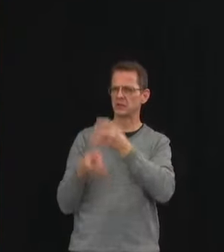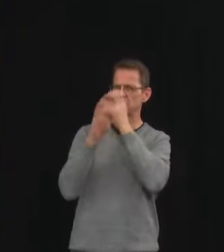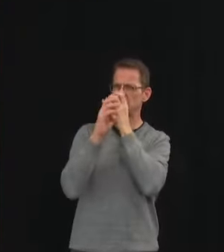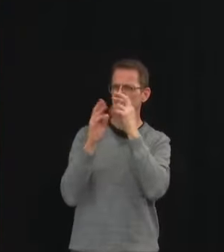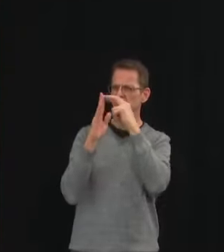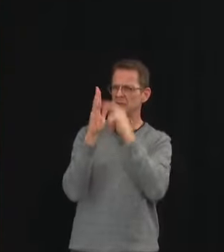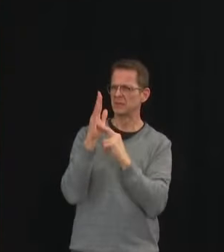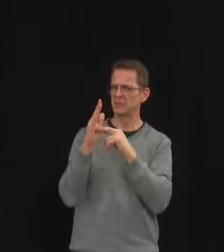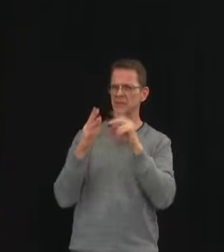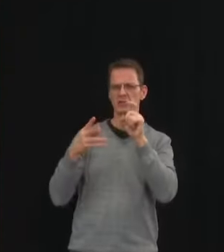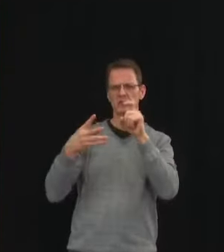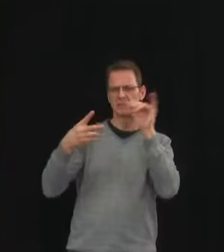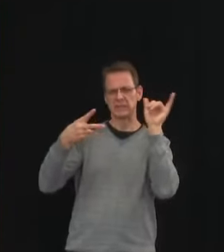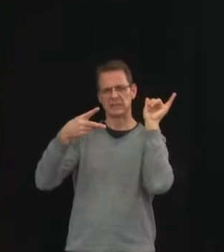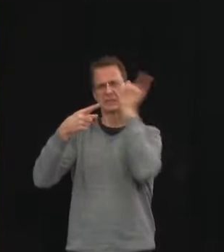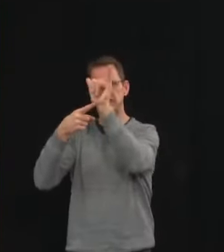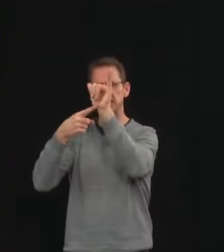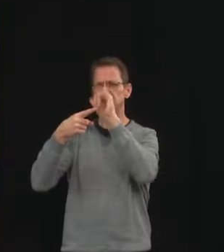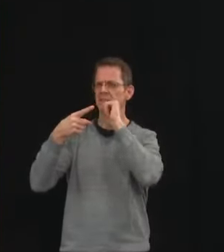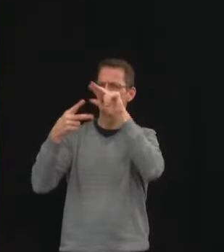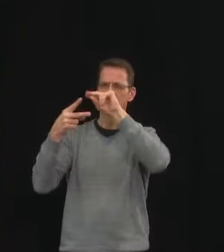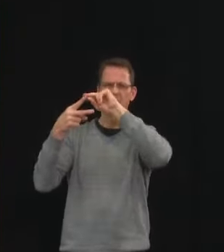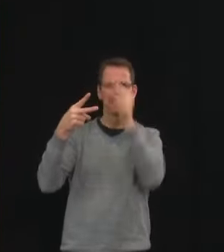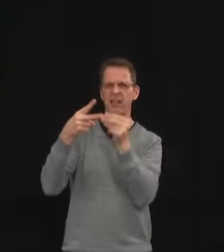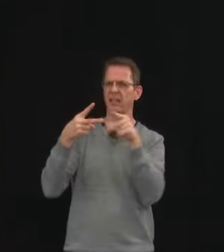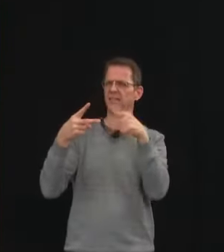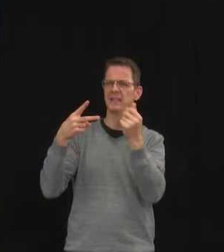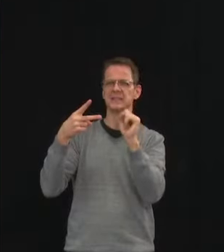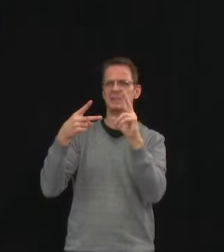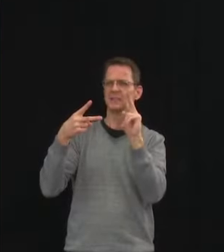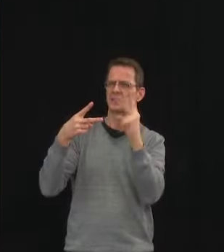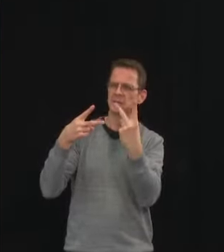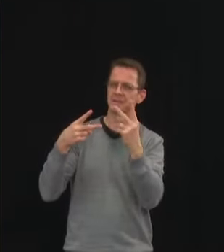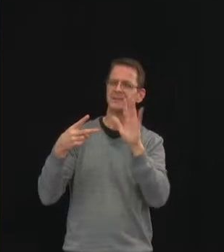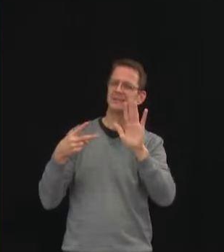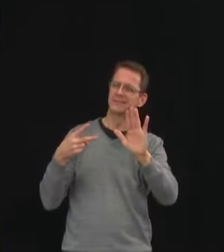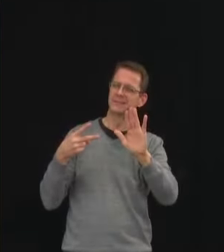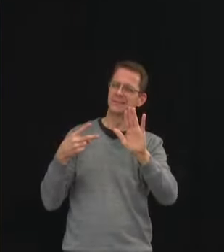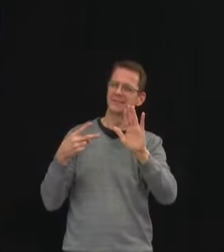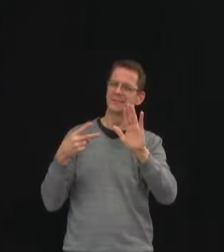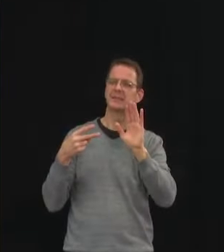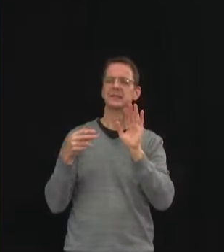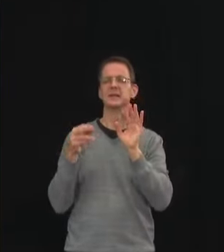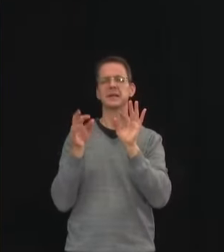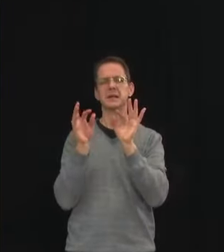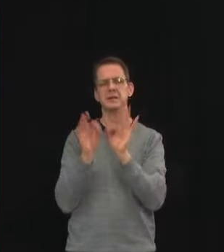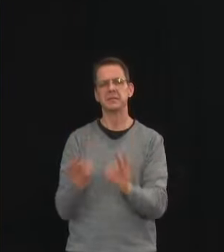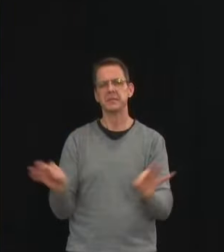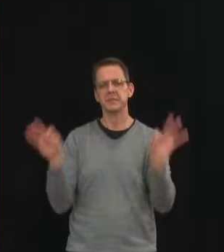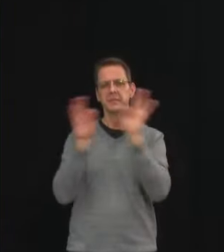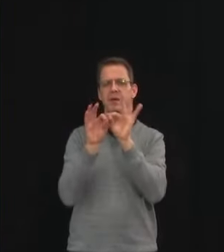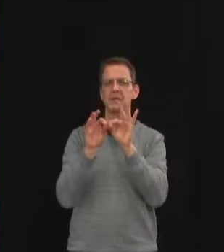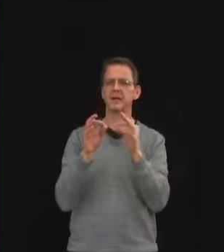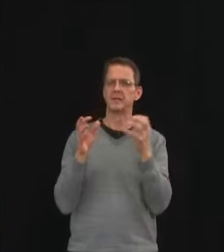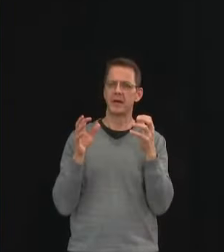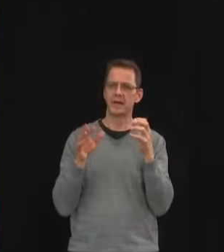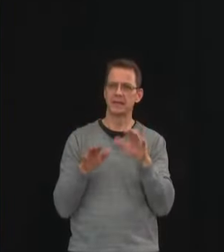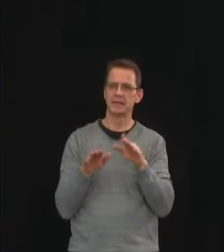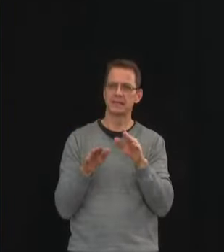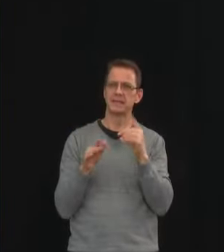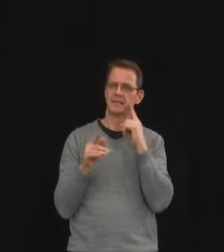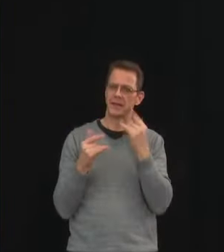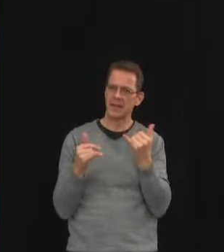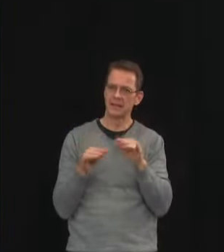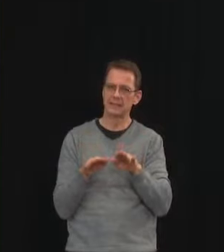livelihoods and taking a safe step forward for Alberta. I believe in our province and I trust that Albertans will